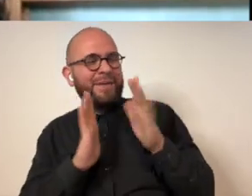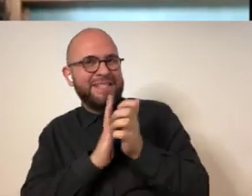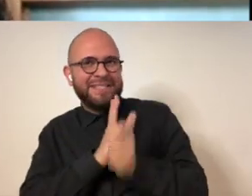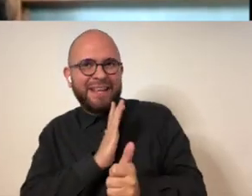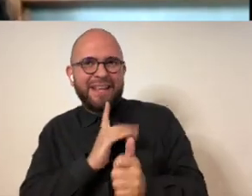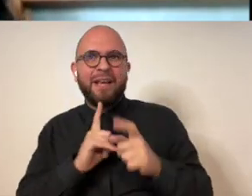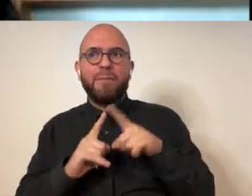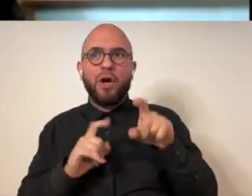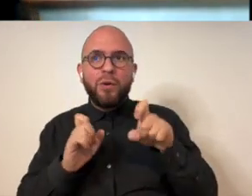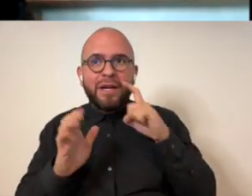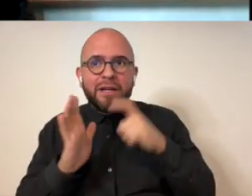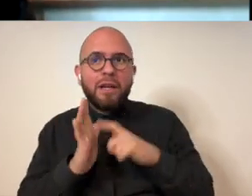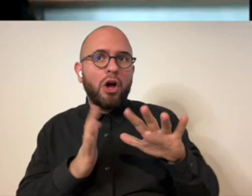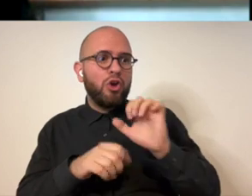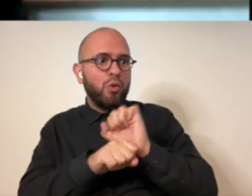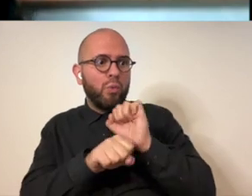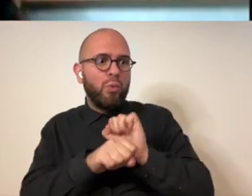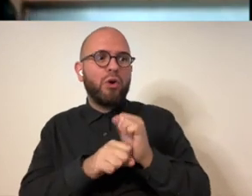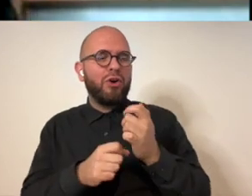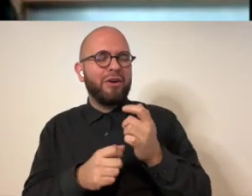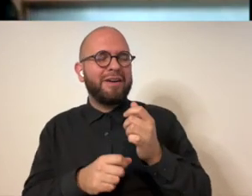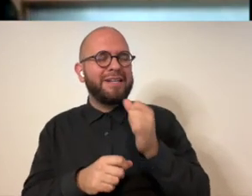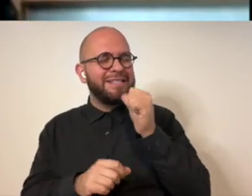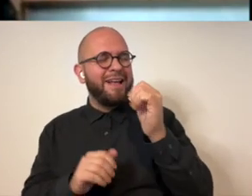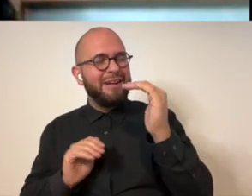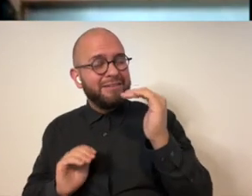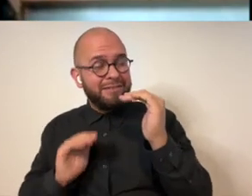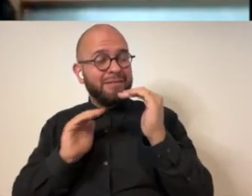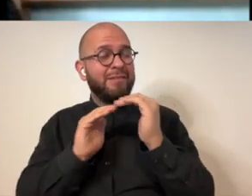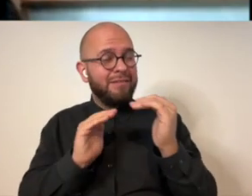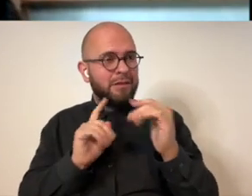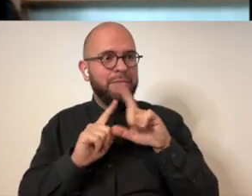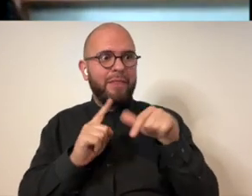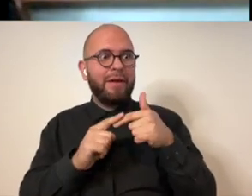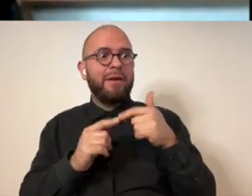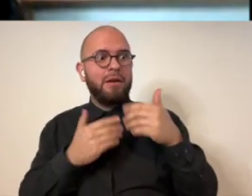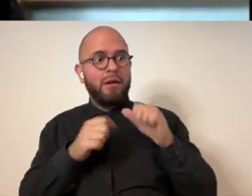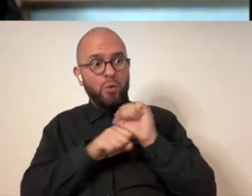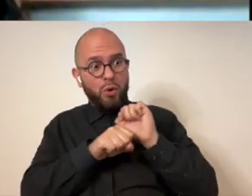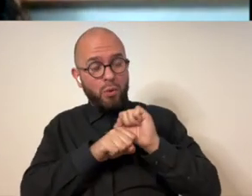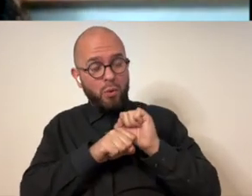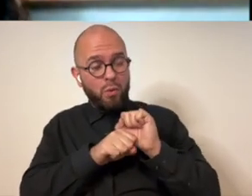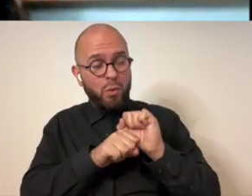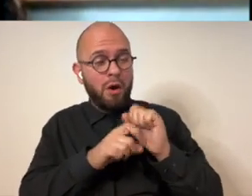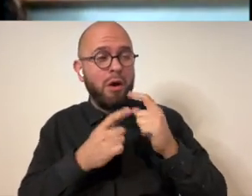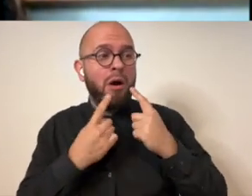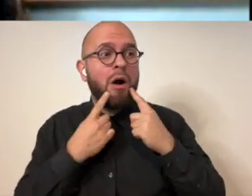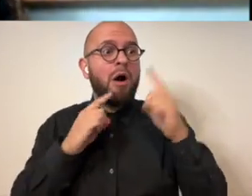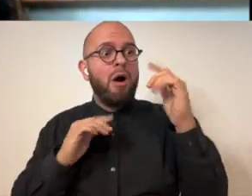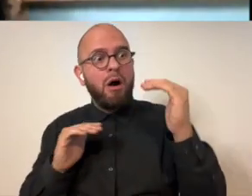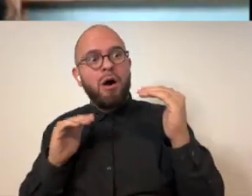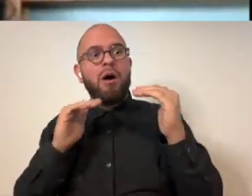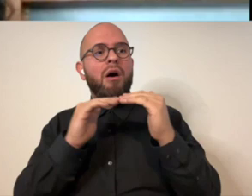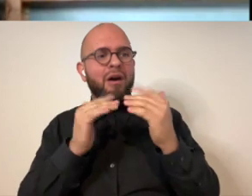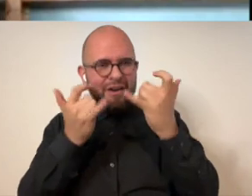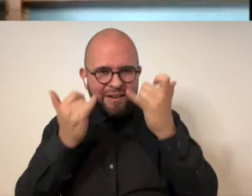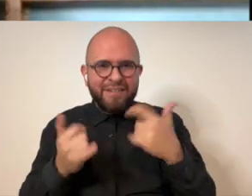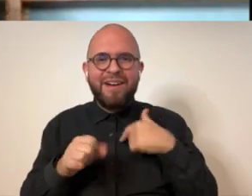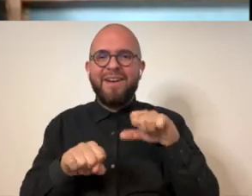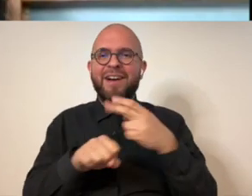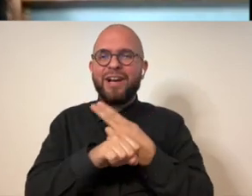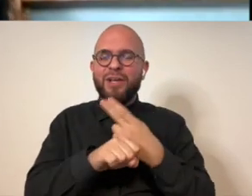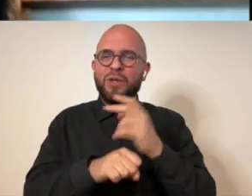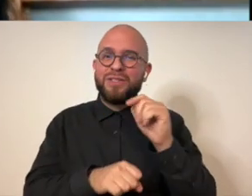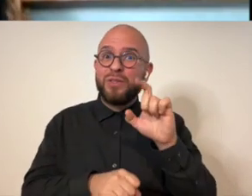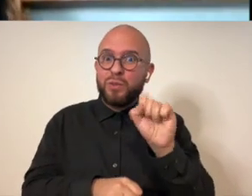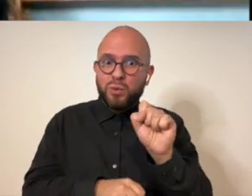skill and that that you can tell that your work isn't up to the level you want it to be but when you can get there it's